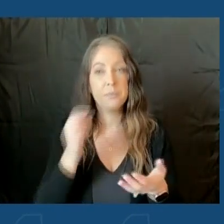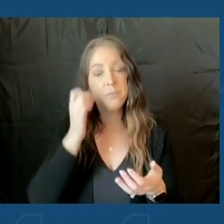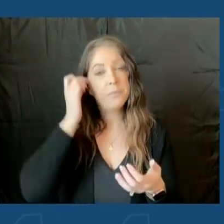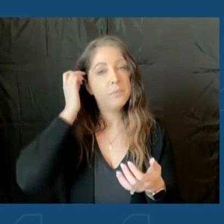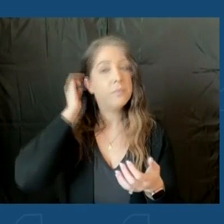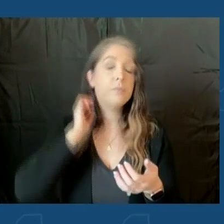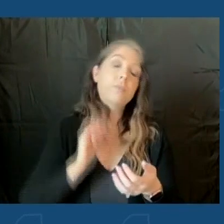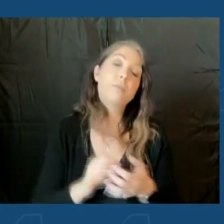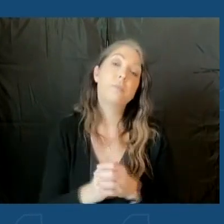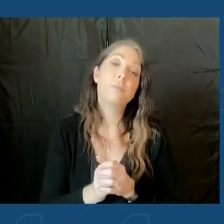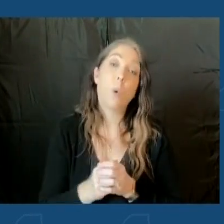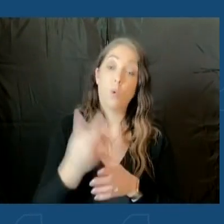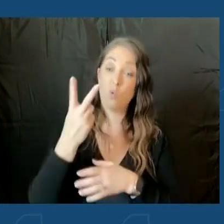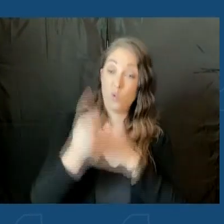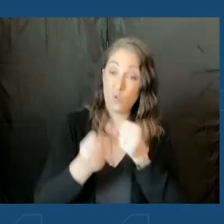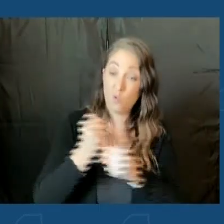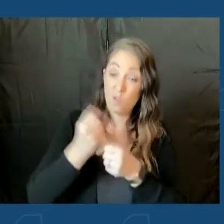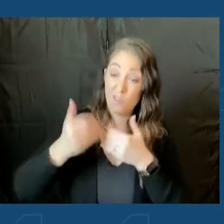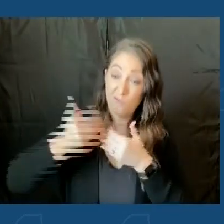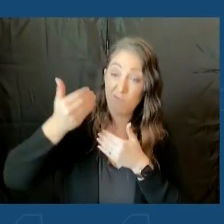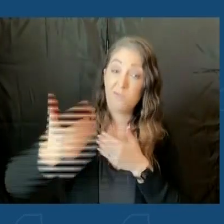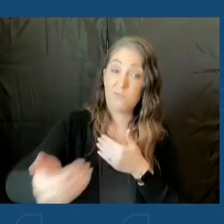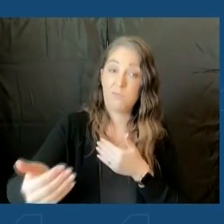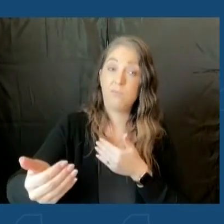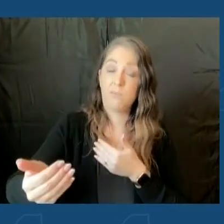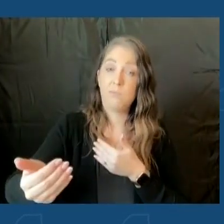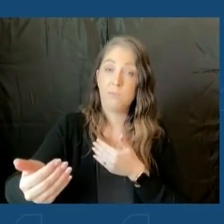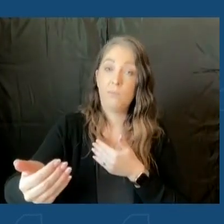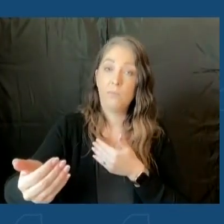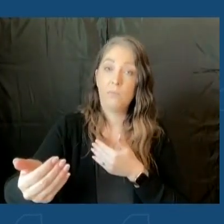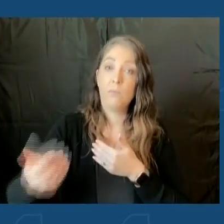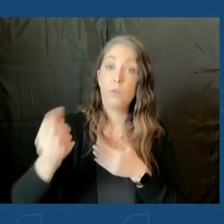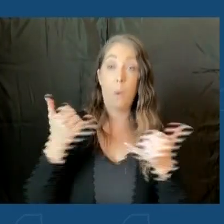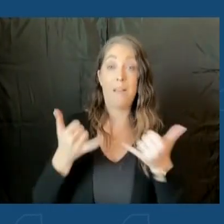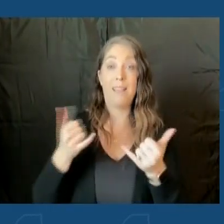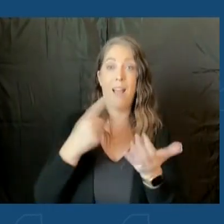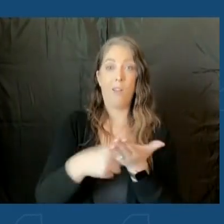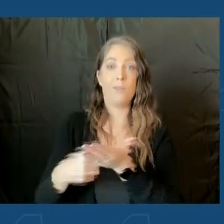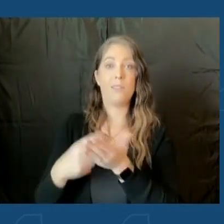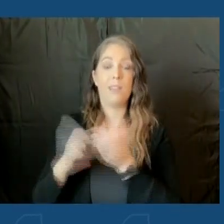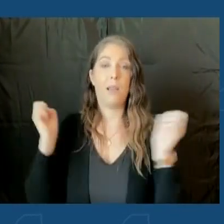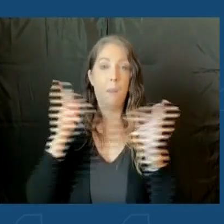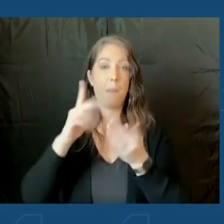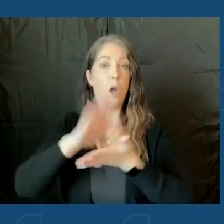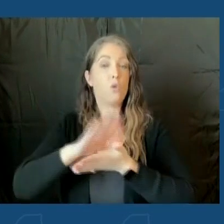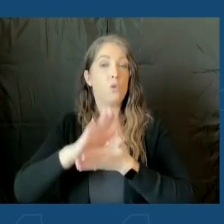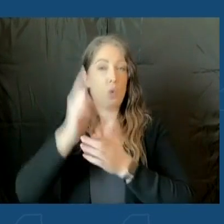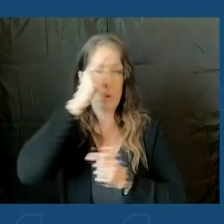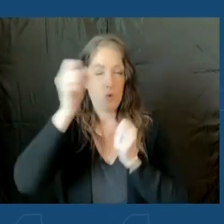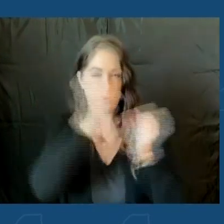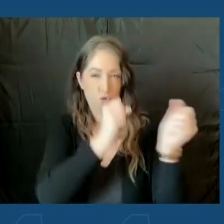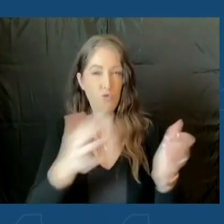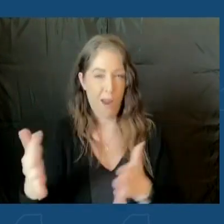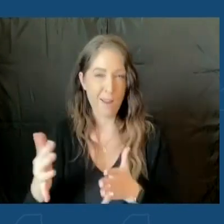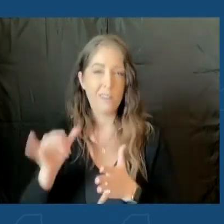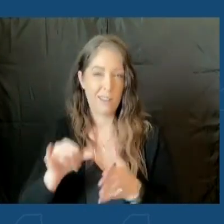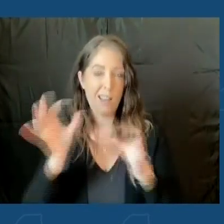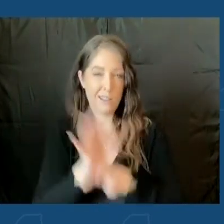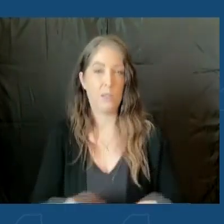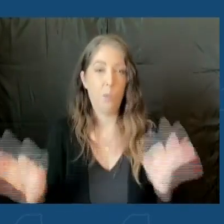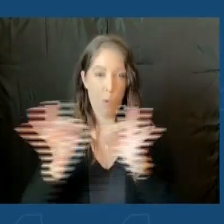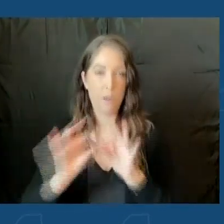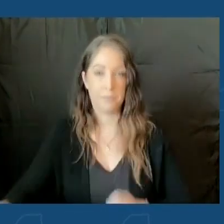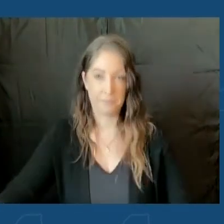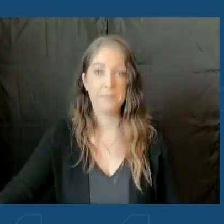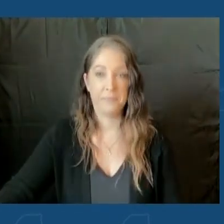been like after two years. But let's talk about our return to school strategy and how that is critically important because as we start venturing